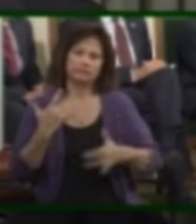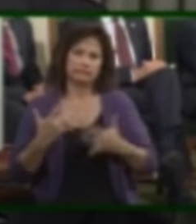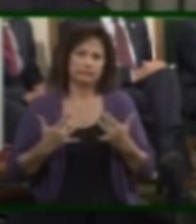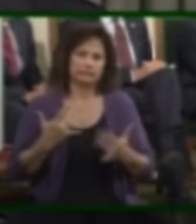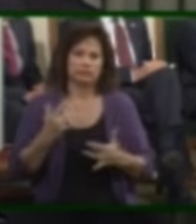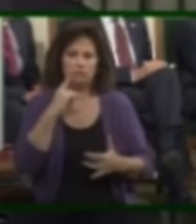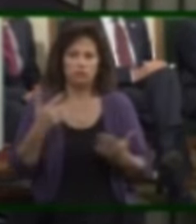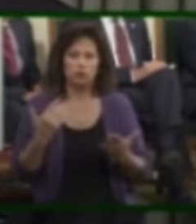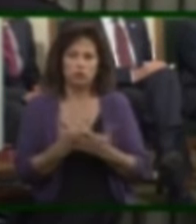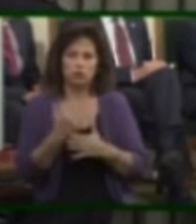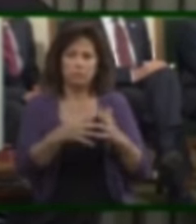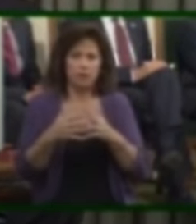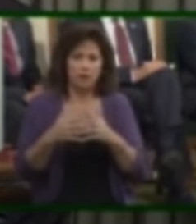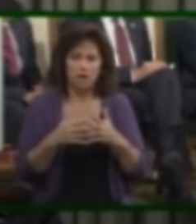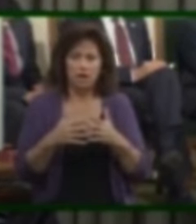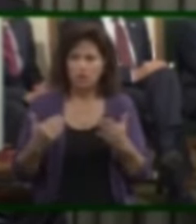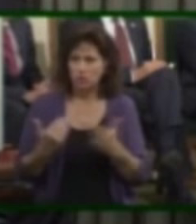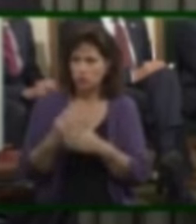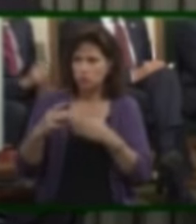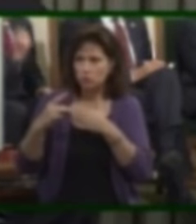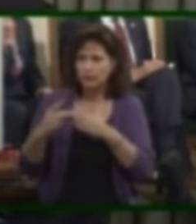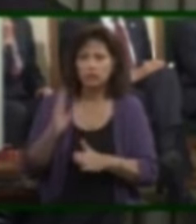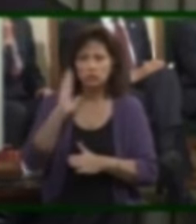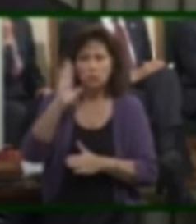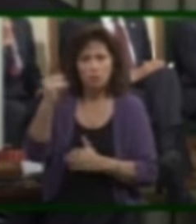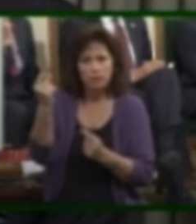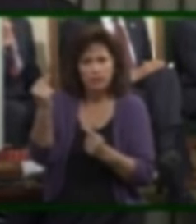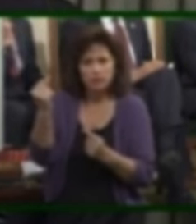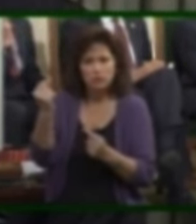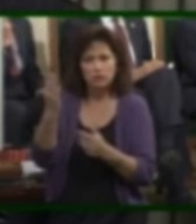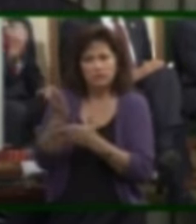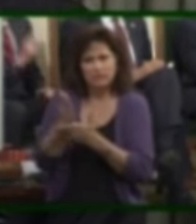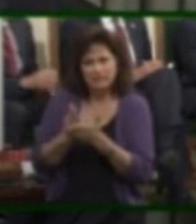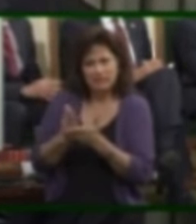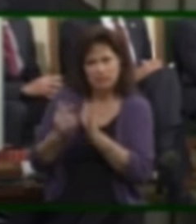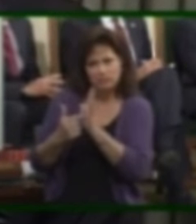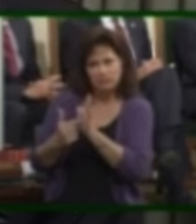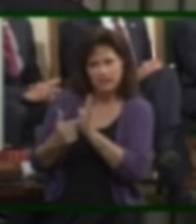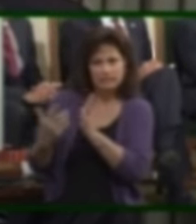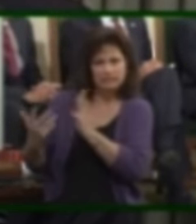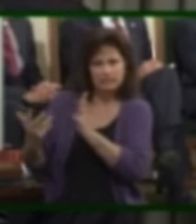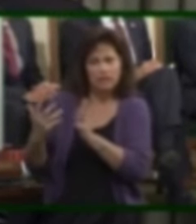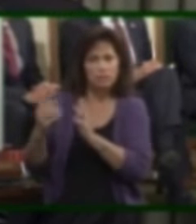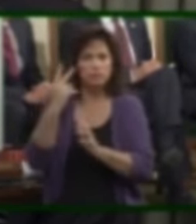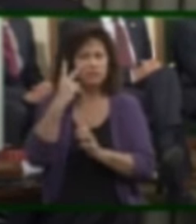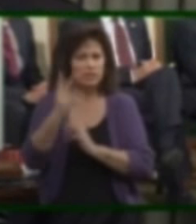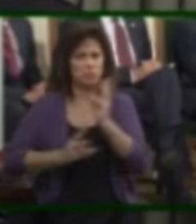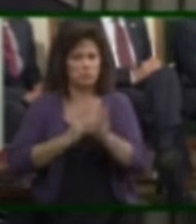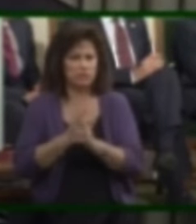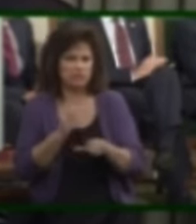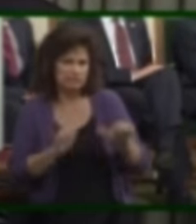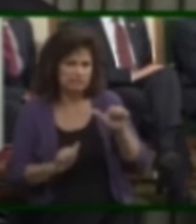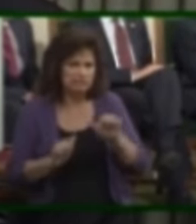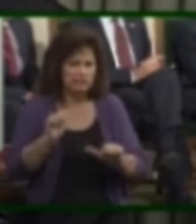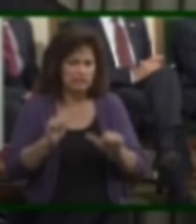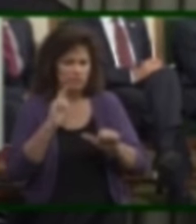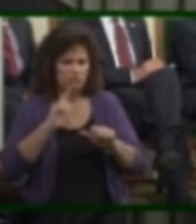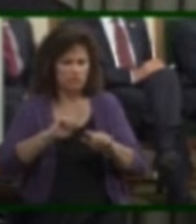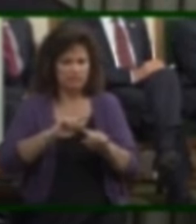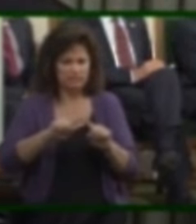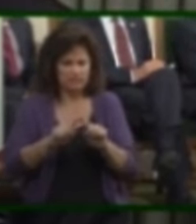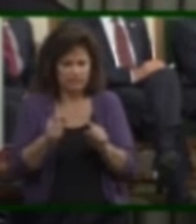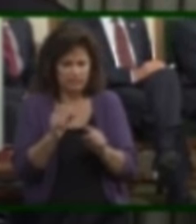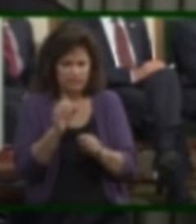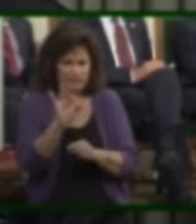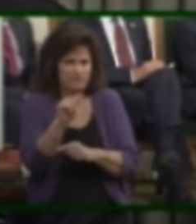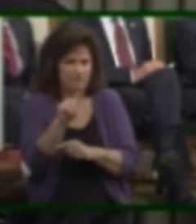the new leaders will actually do, there are signs that are disturbing. We've seen the bald assertion of alternative facts,